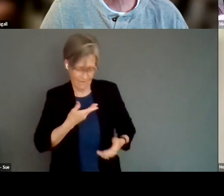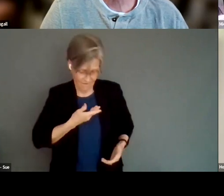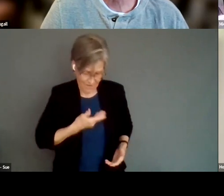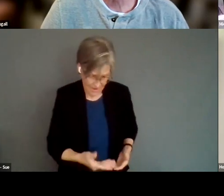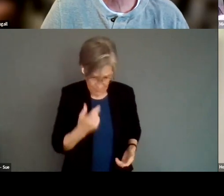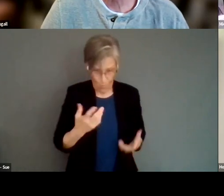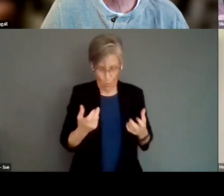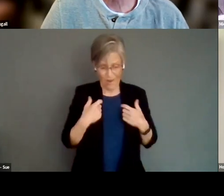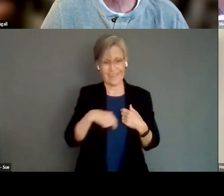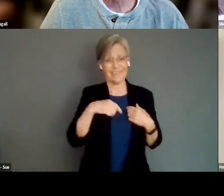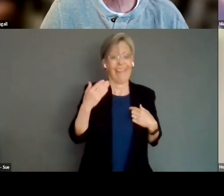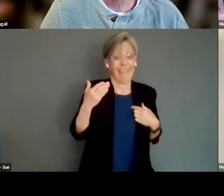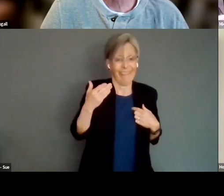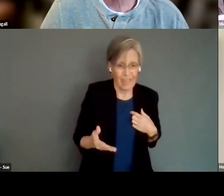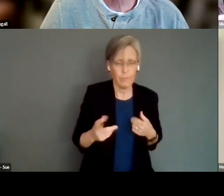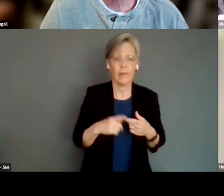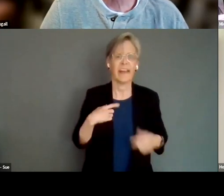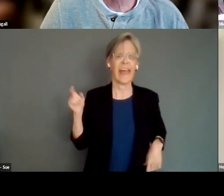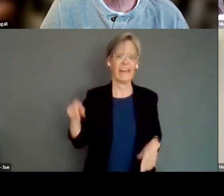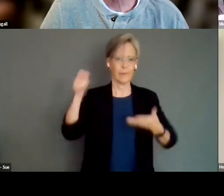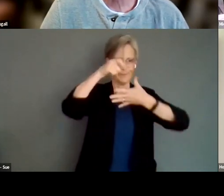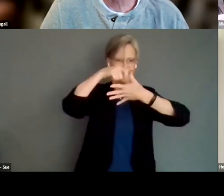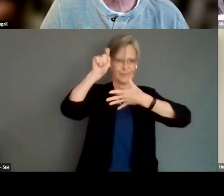you want us here, not just because you have to do access.